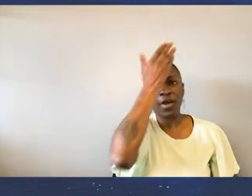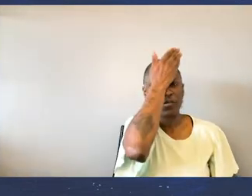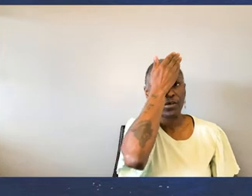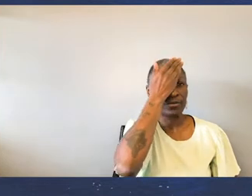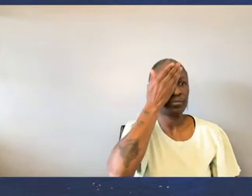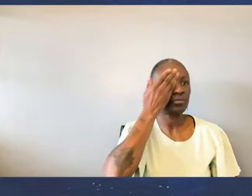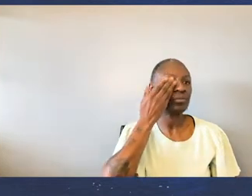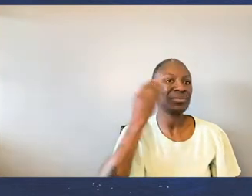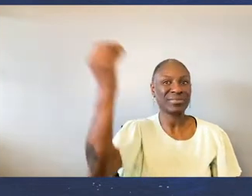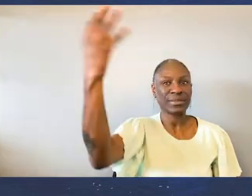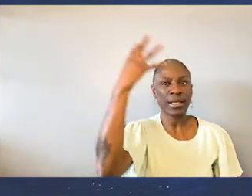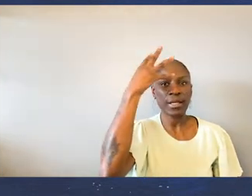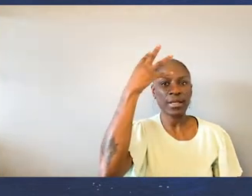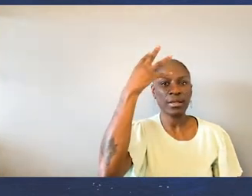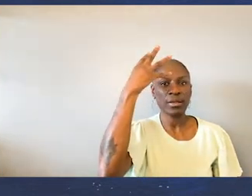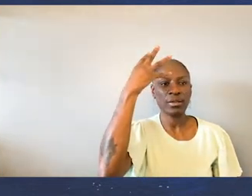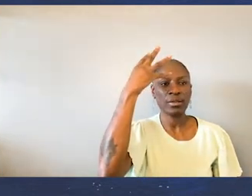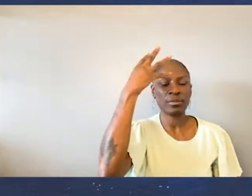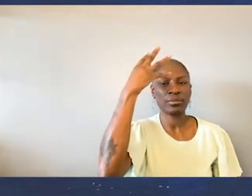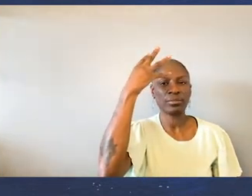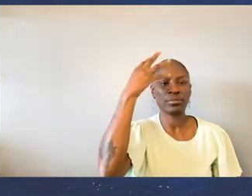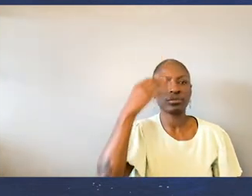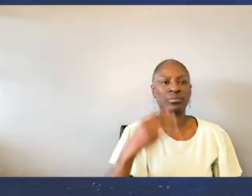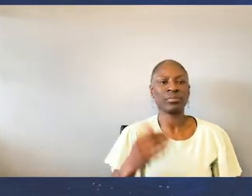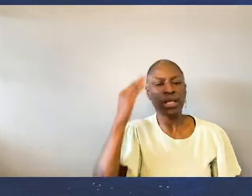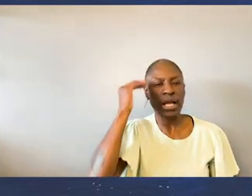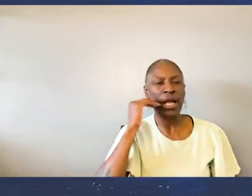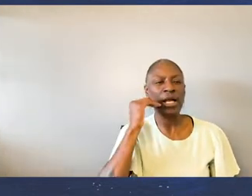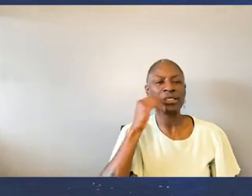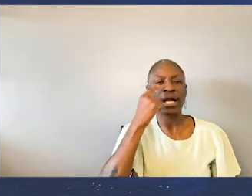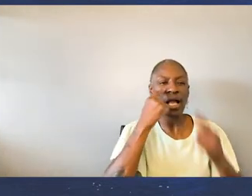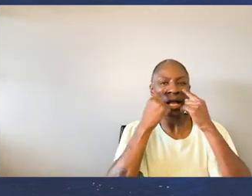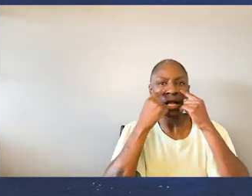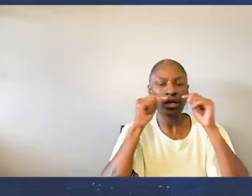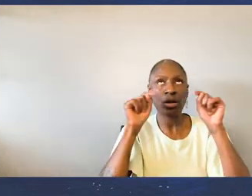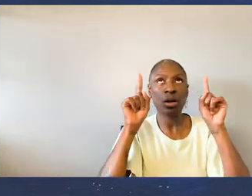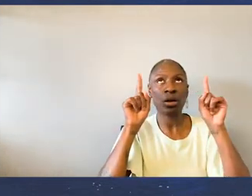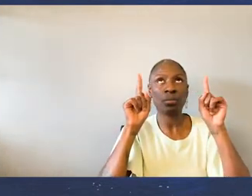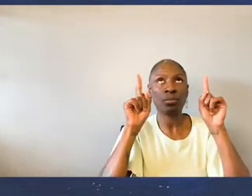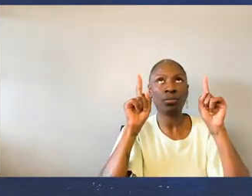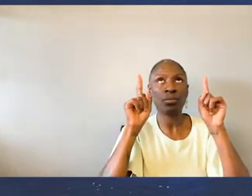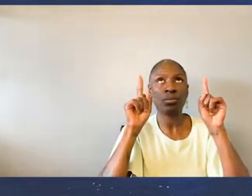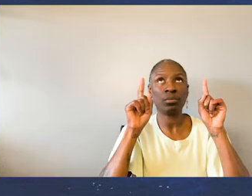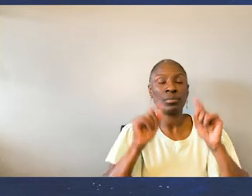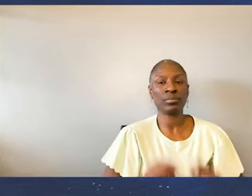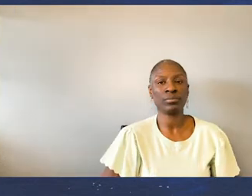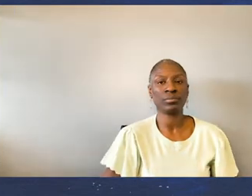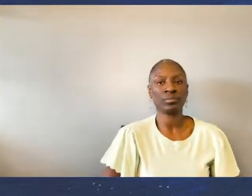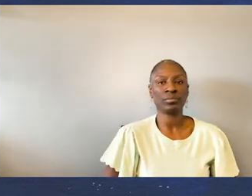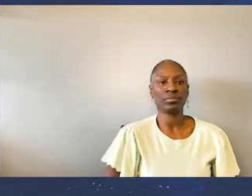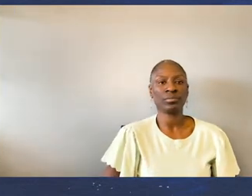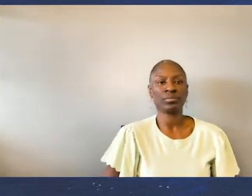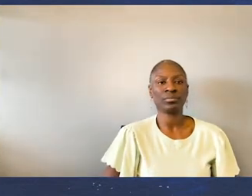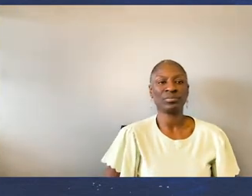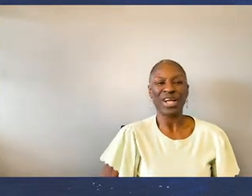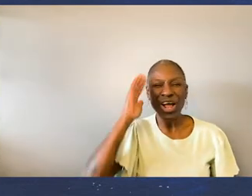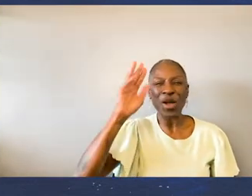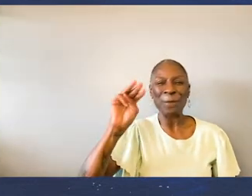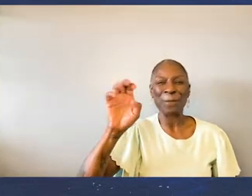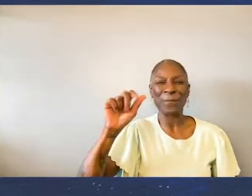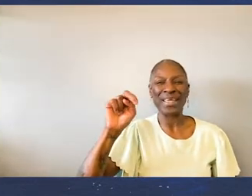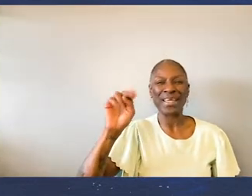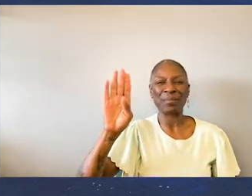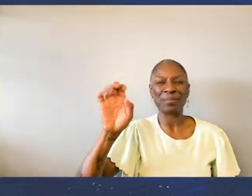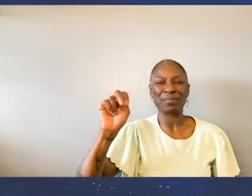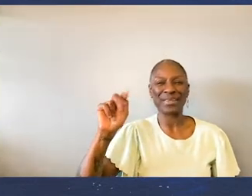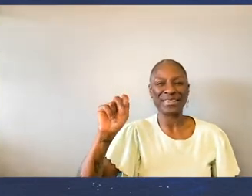my face Is lit by the sun And my head and eyes Are tilted upward Hi